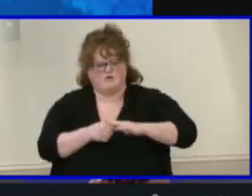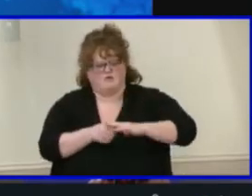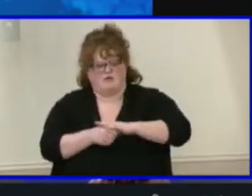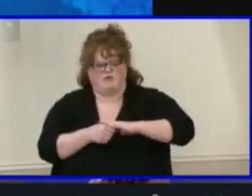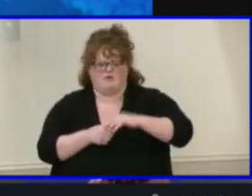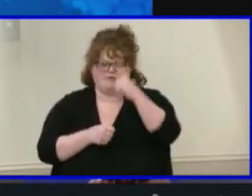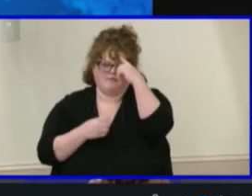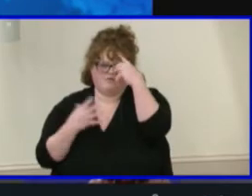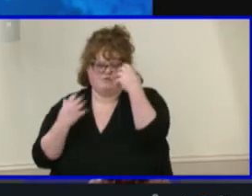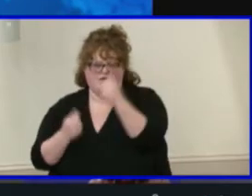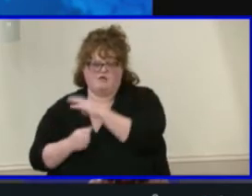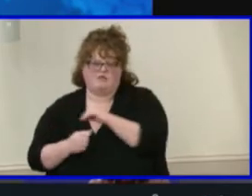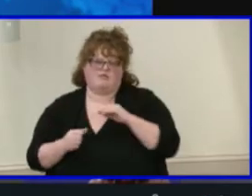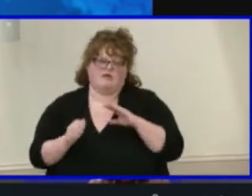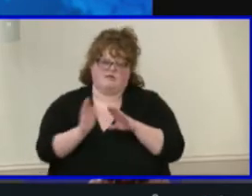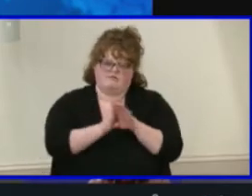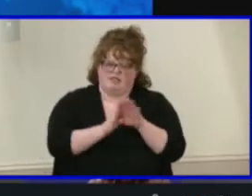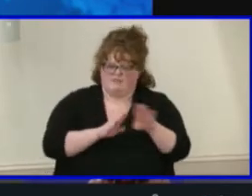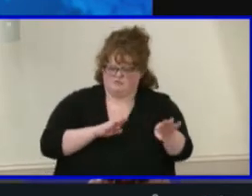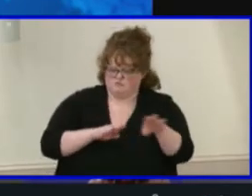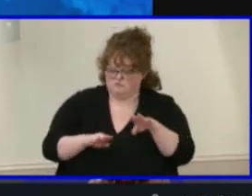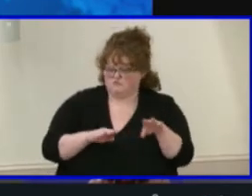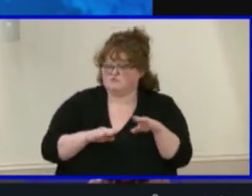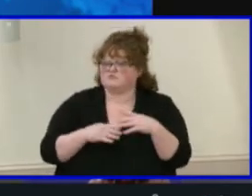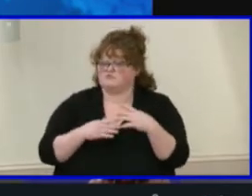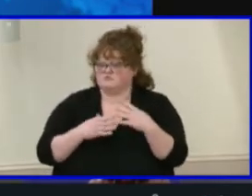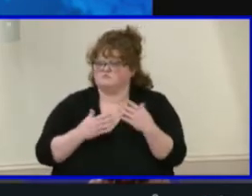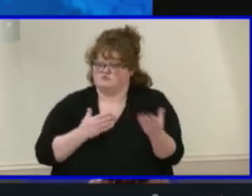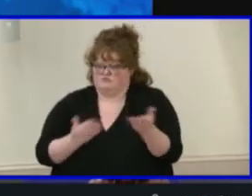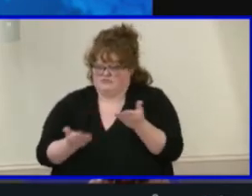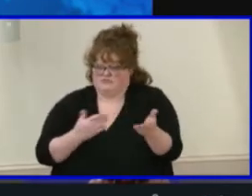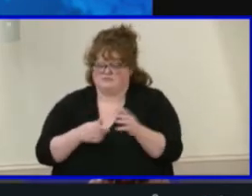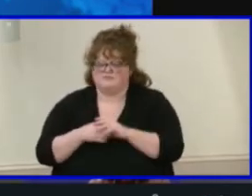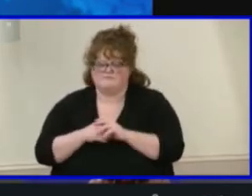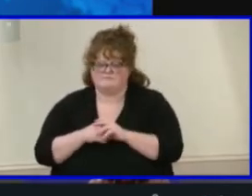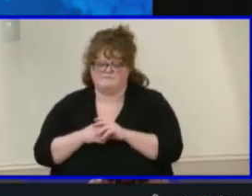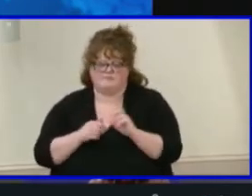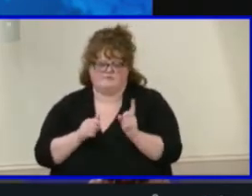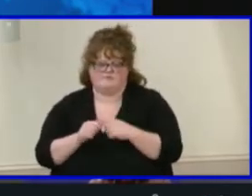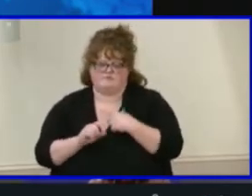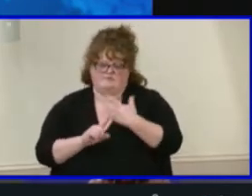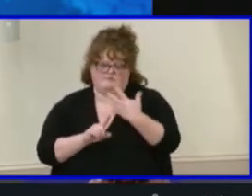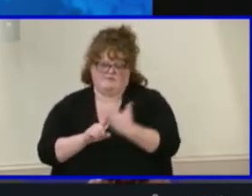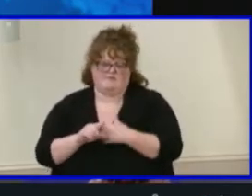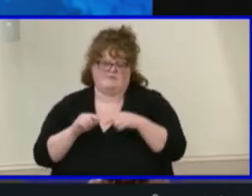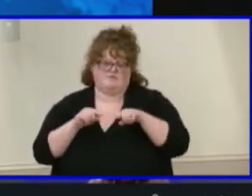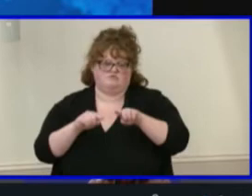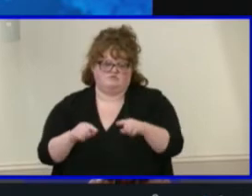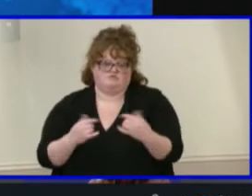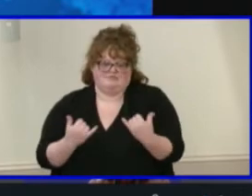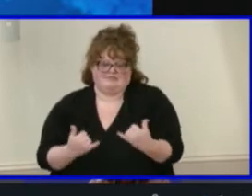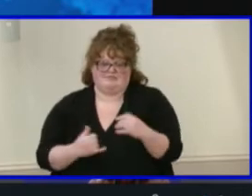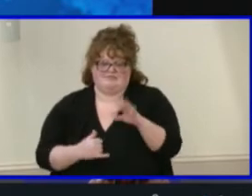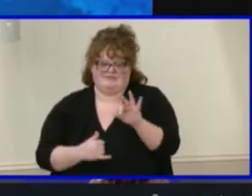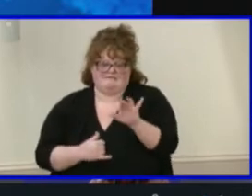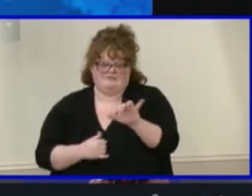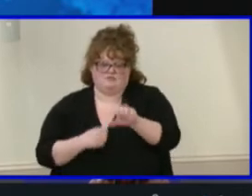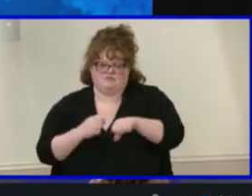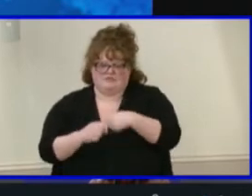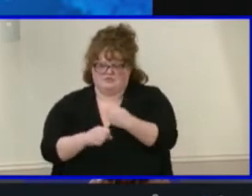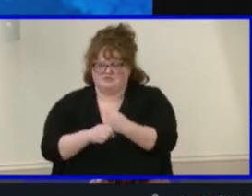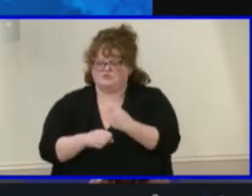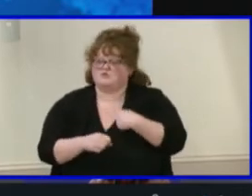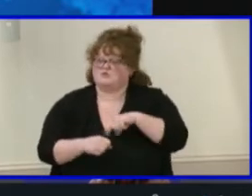access to youth and family services. The first five months of this fiscal year have reflected an increase in